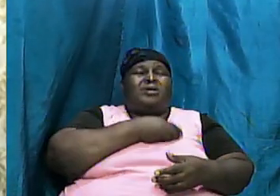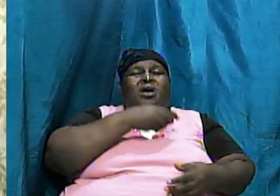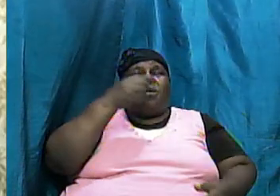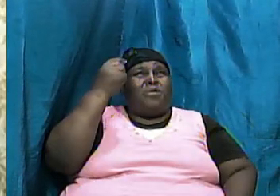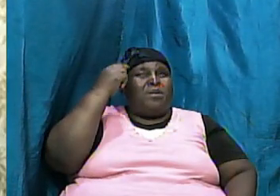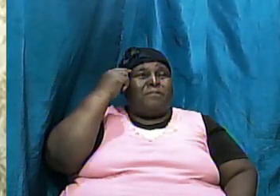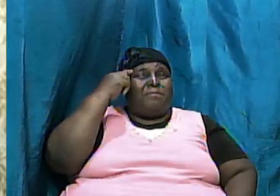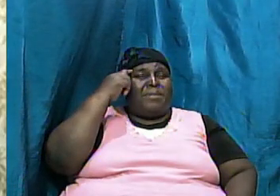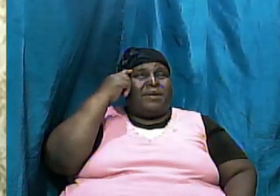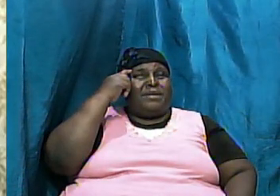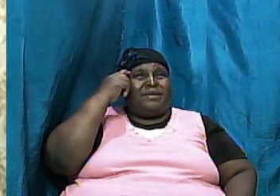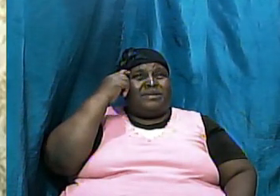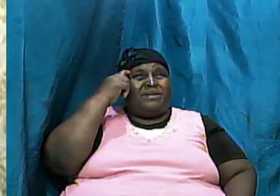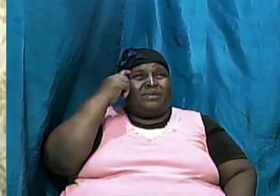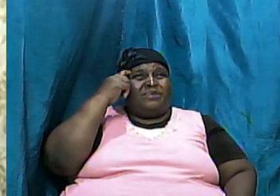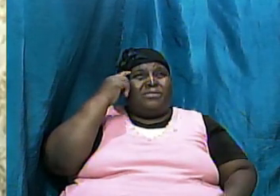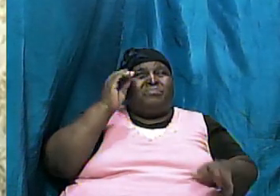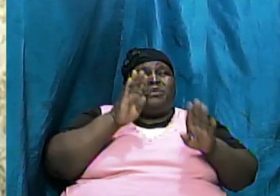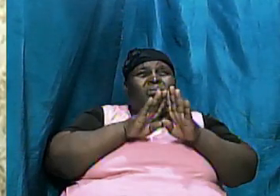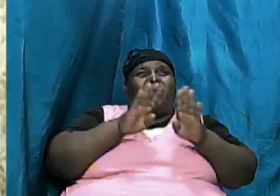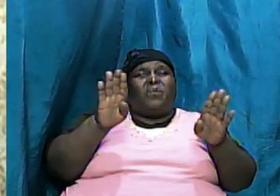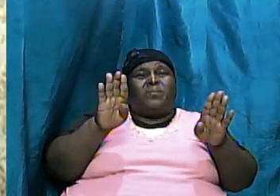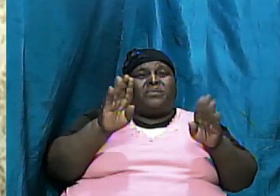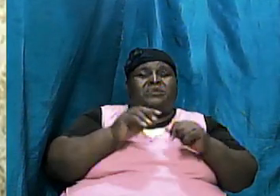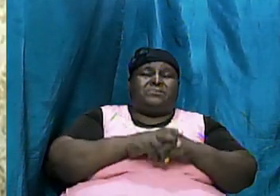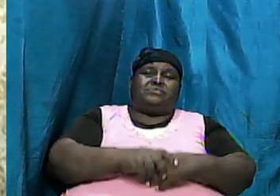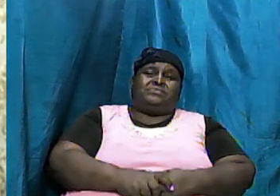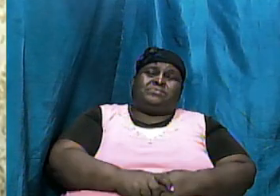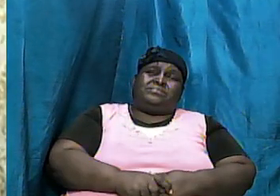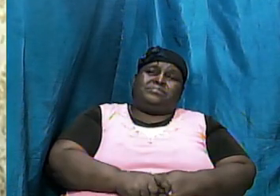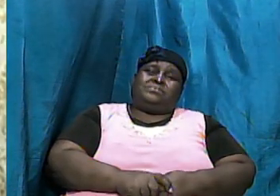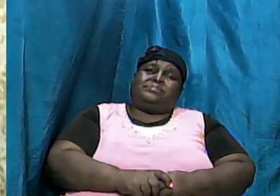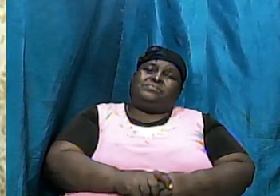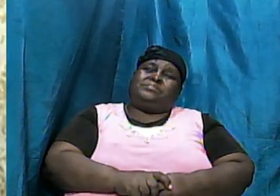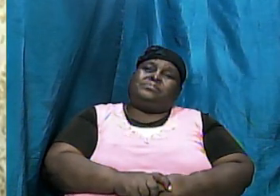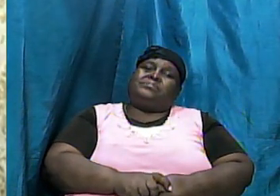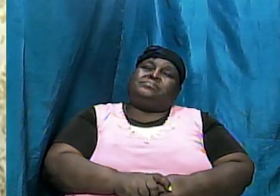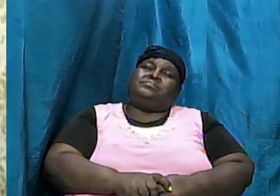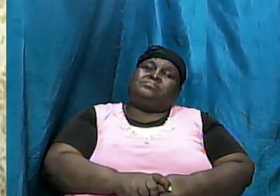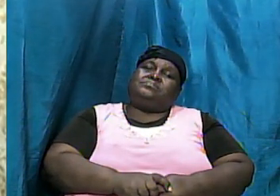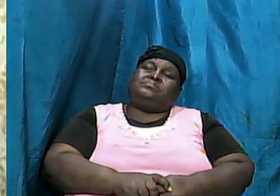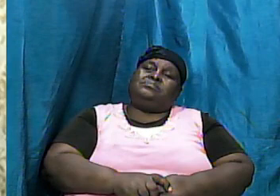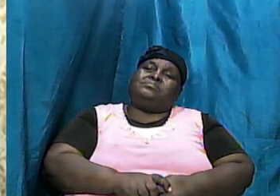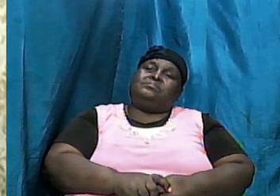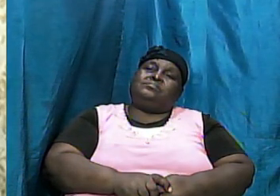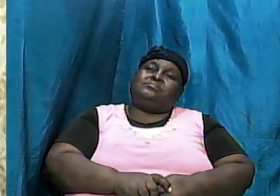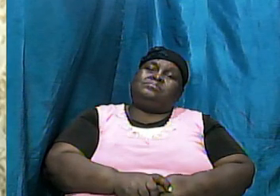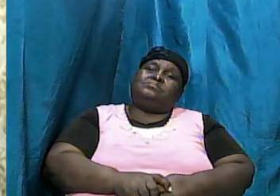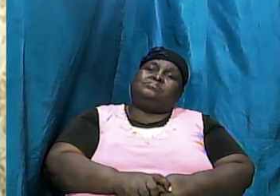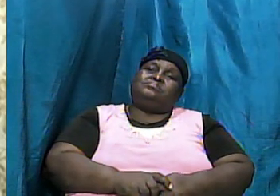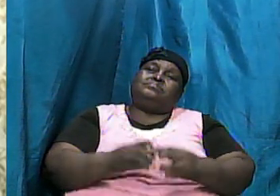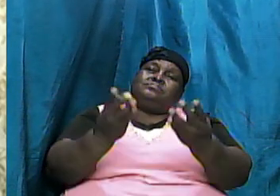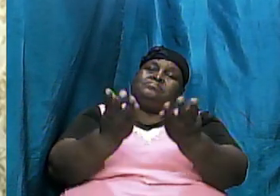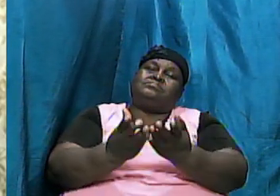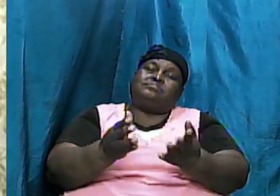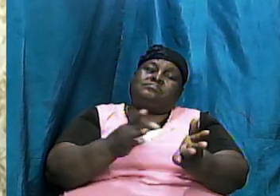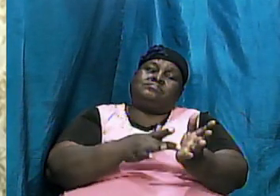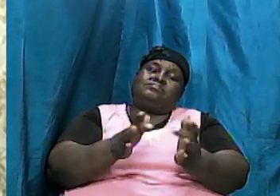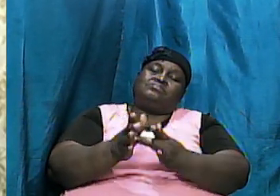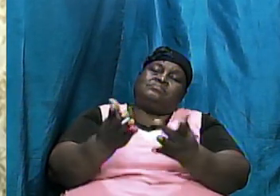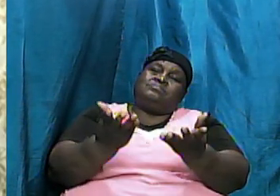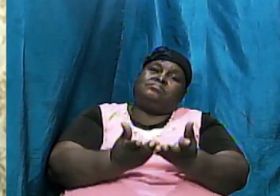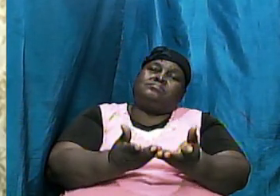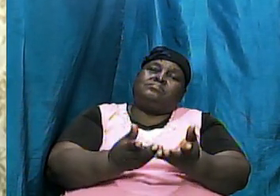blown so I want us to turn to the book of Saint Luke Saint Luke